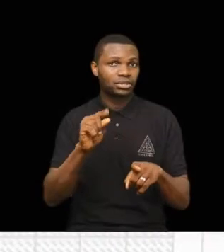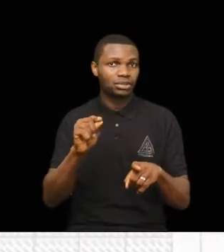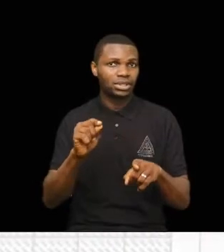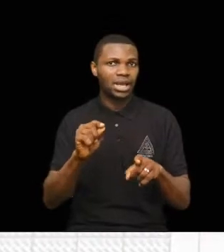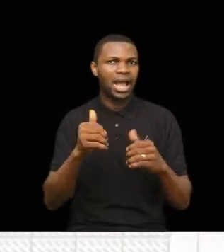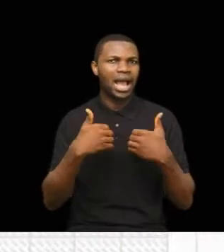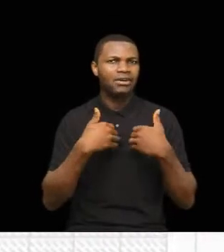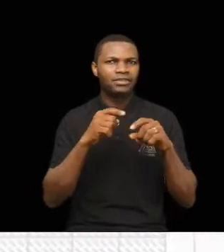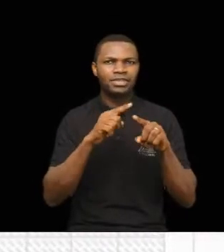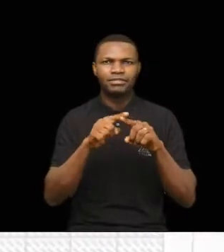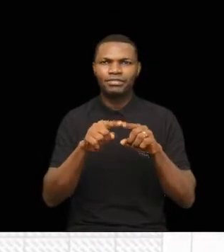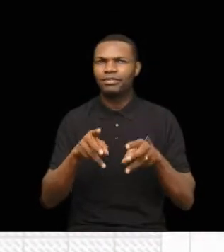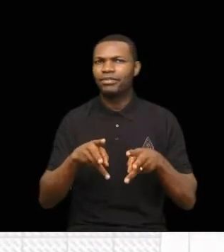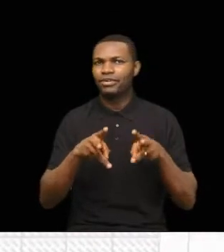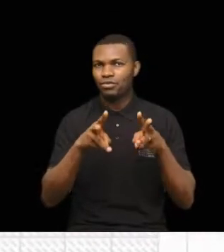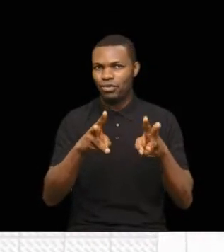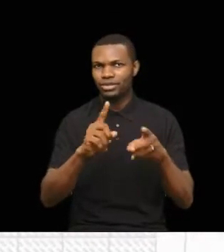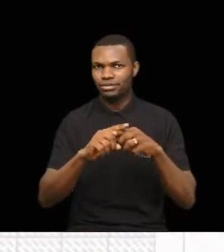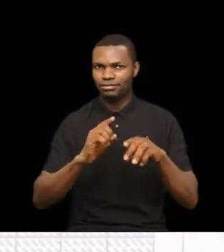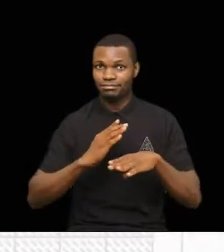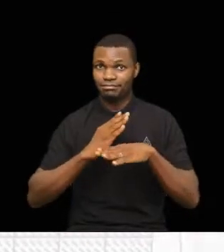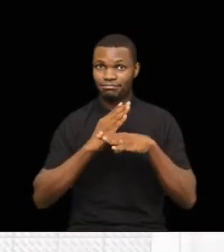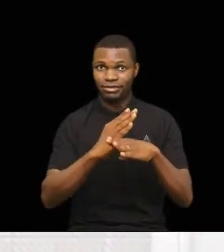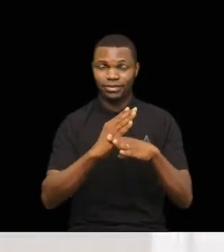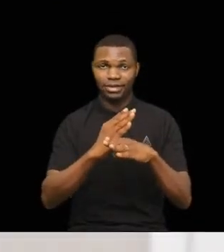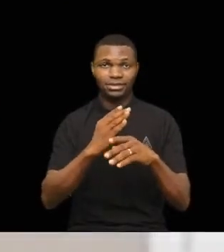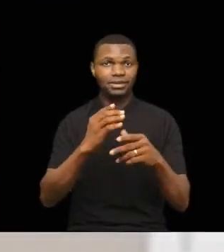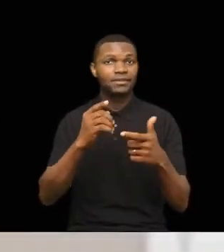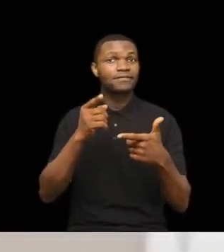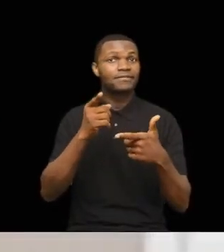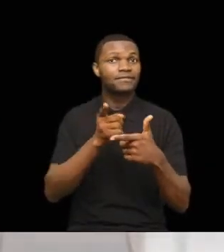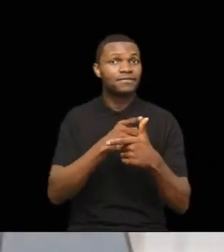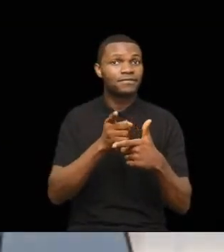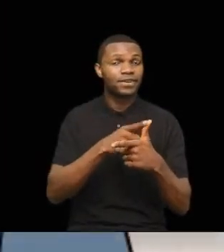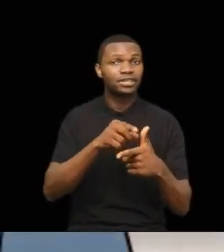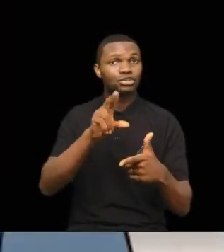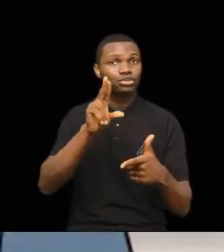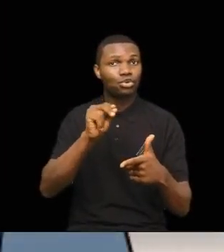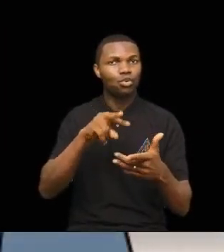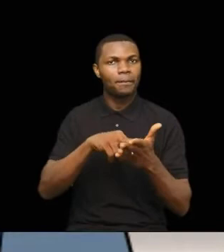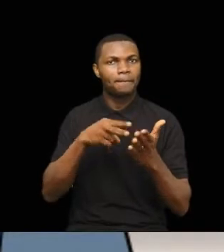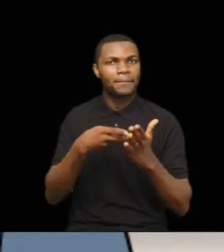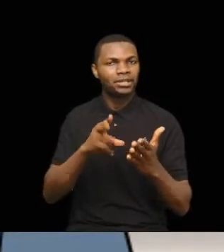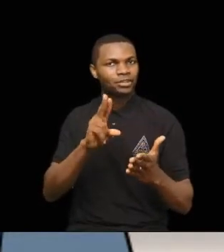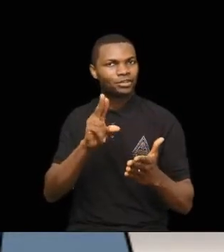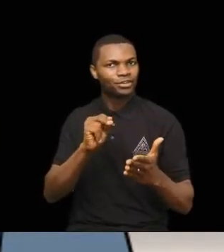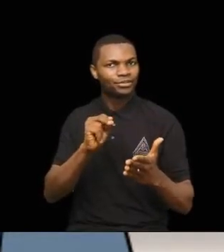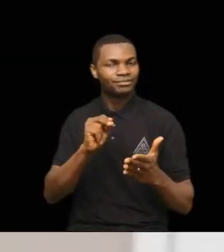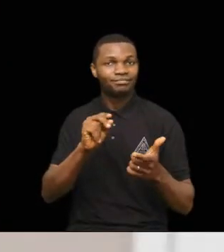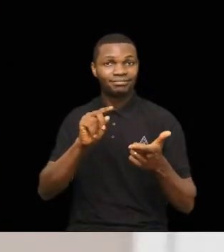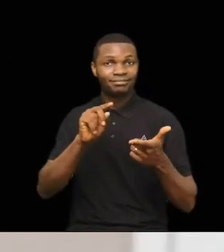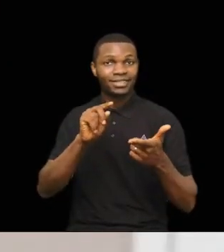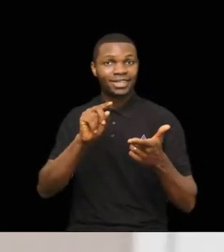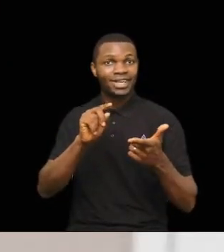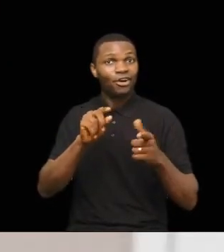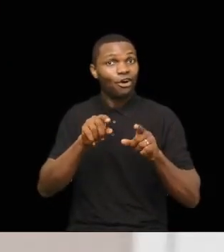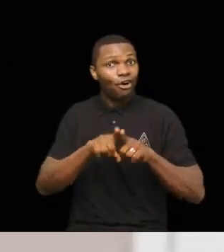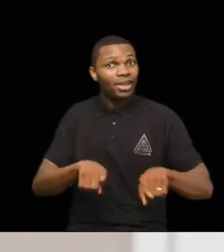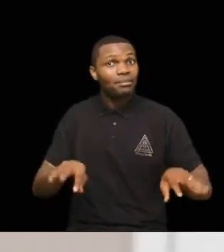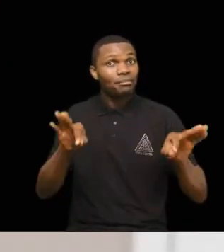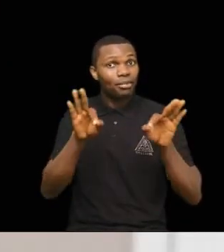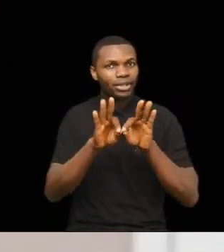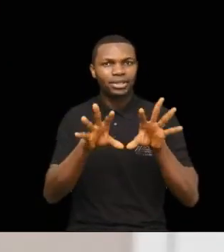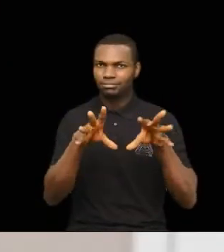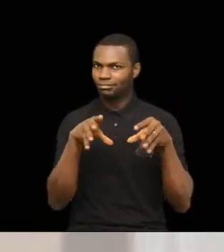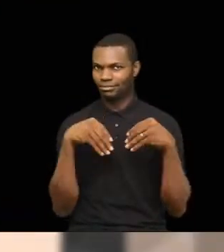it get plenty ways when we fit take prevent sexual and gender-based violence the first thing na to sabi say no na no the